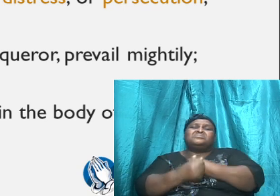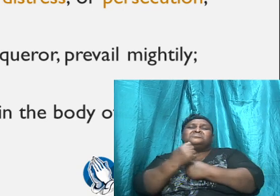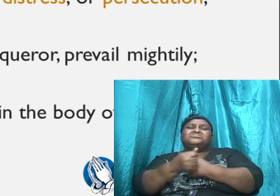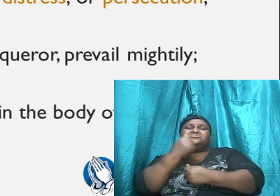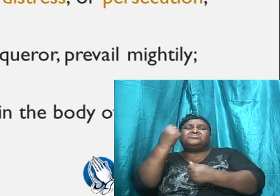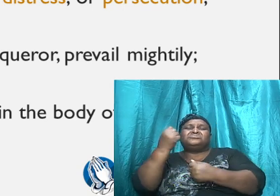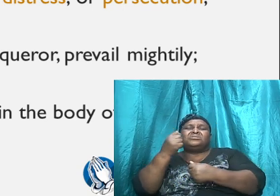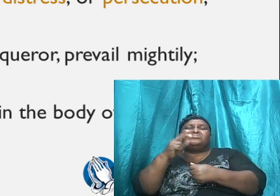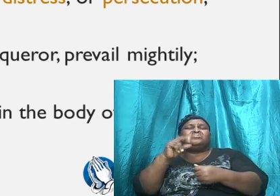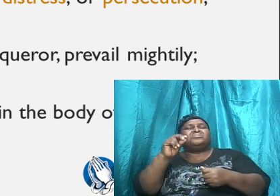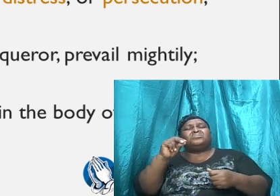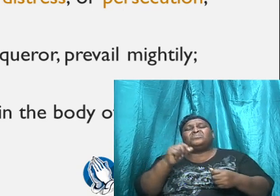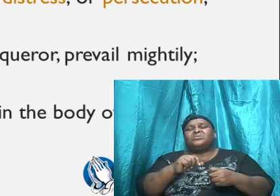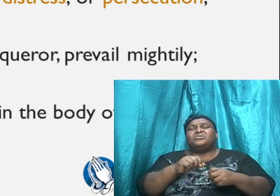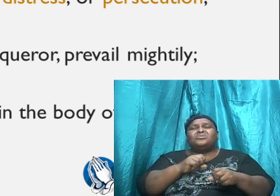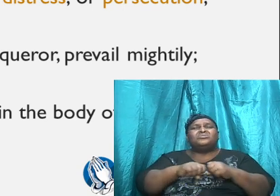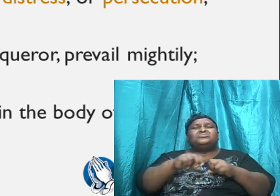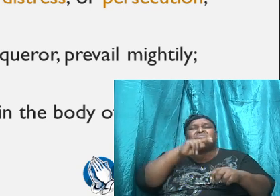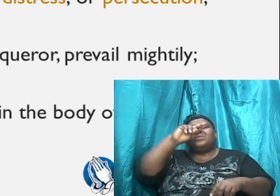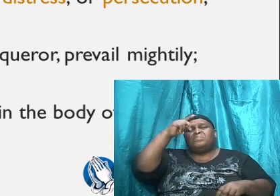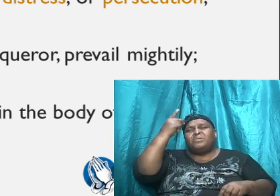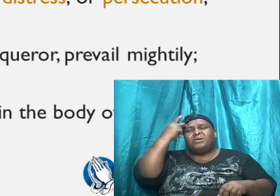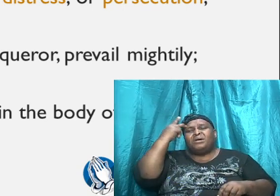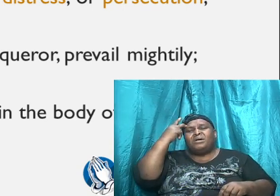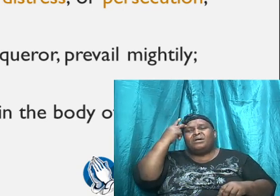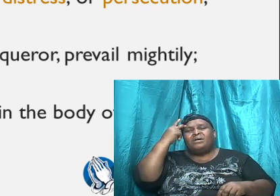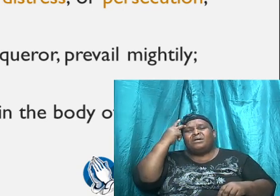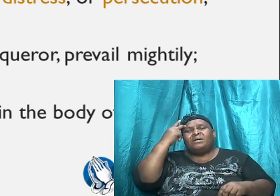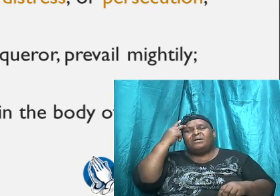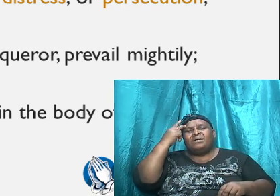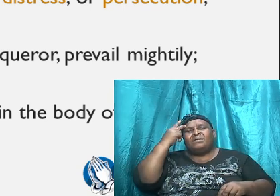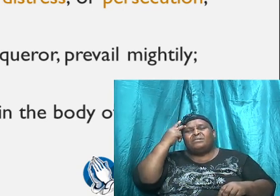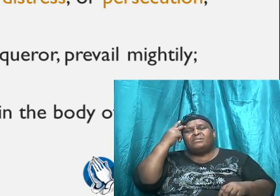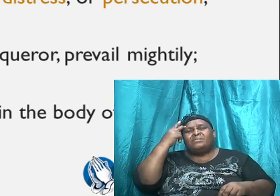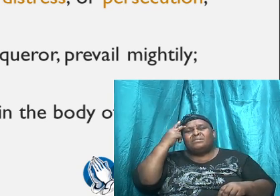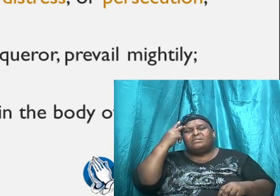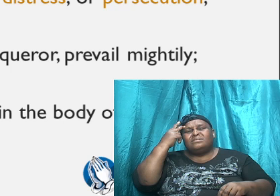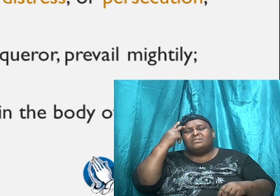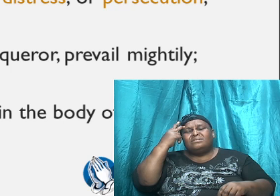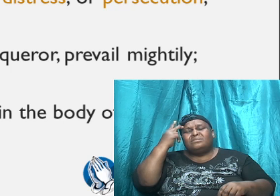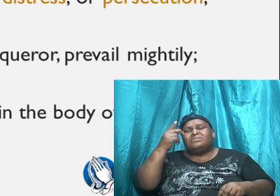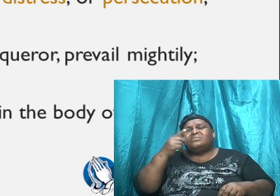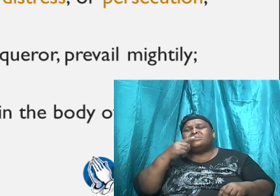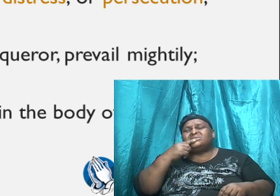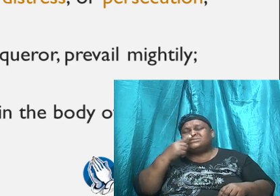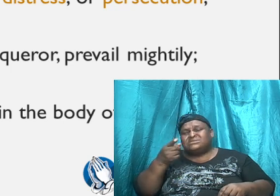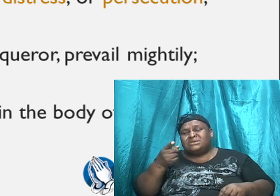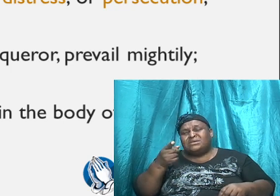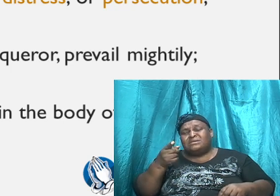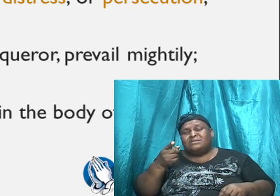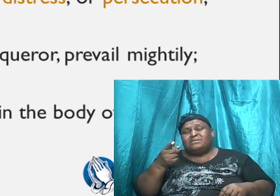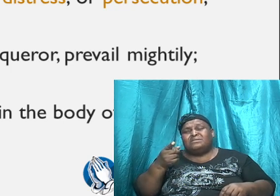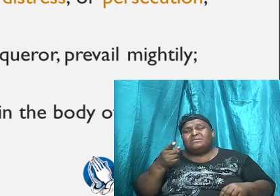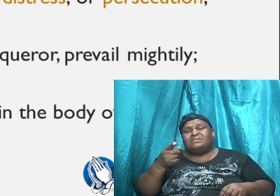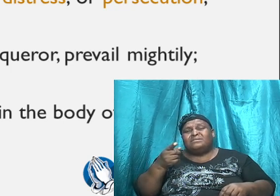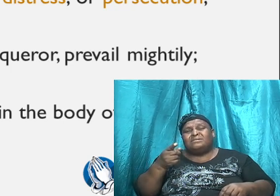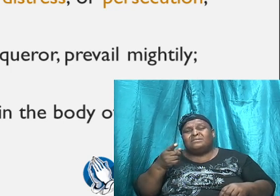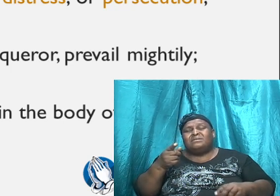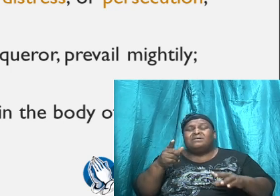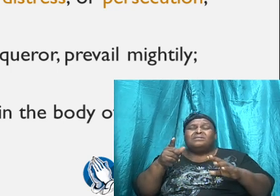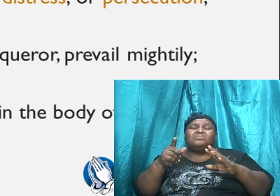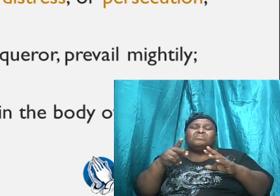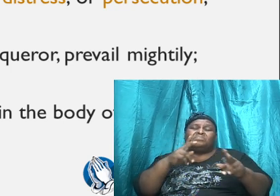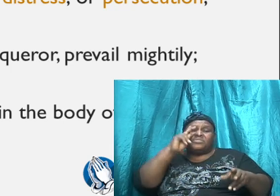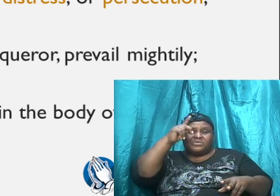and so Paul has put, not an exhaustive list, but I believe, a list